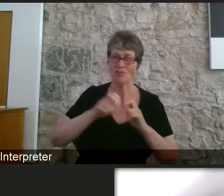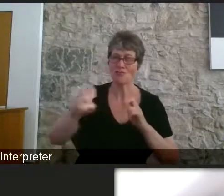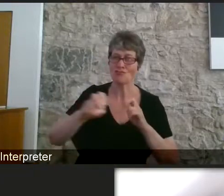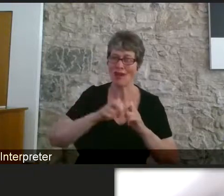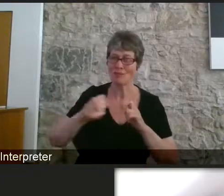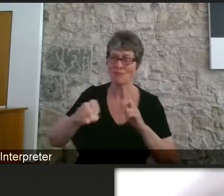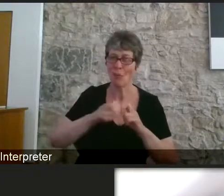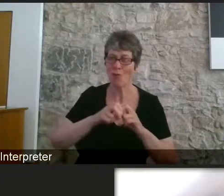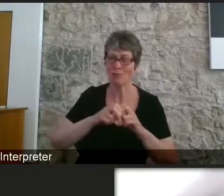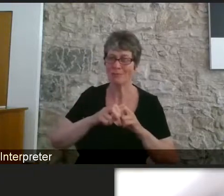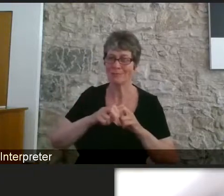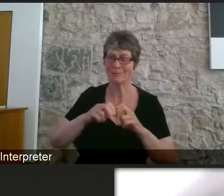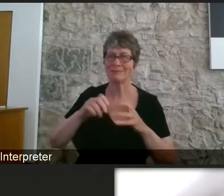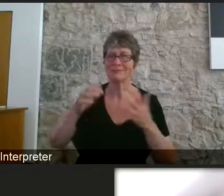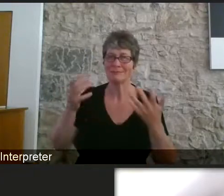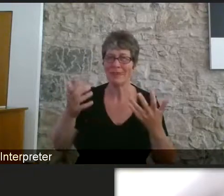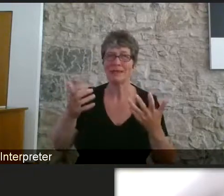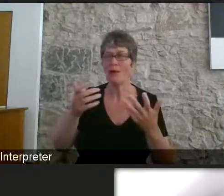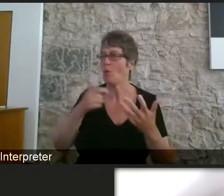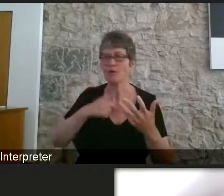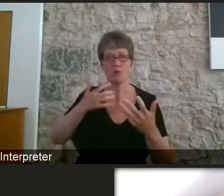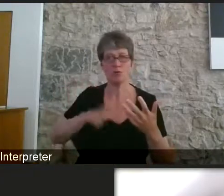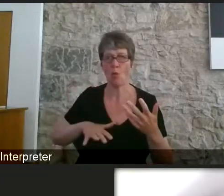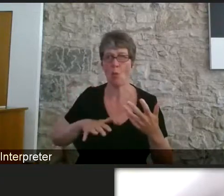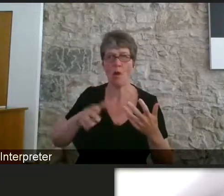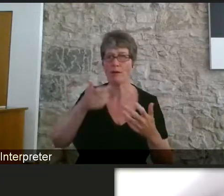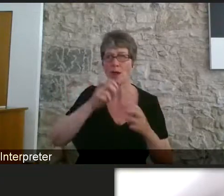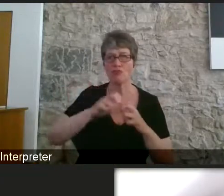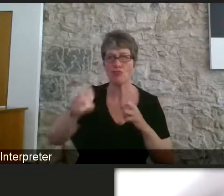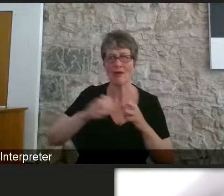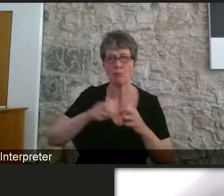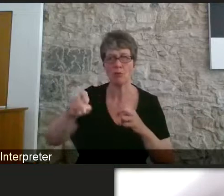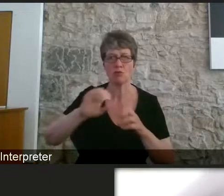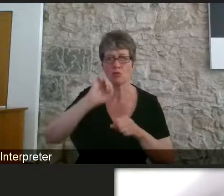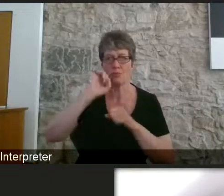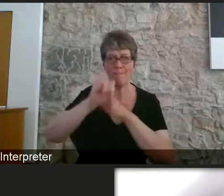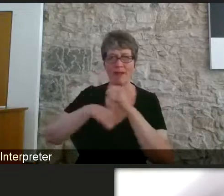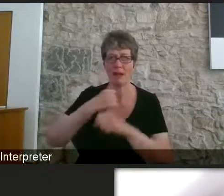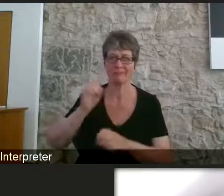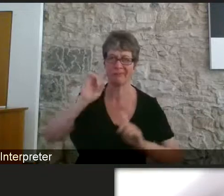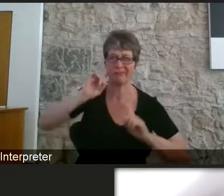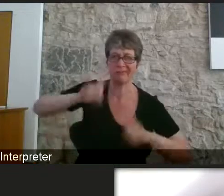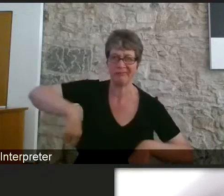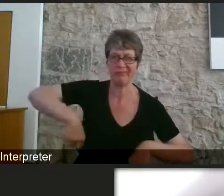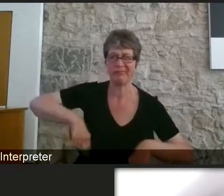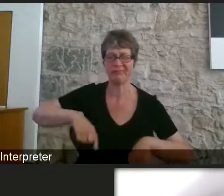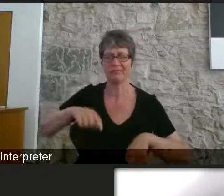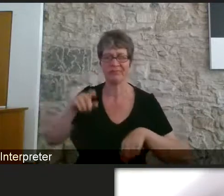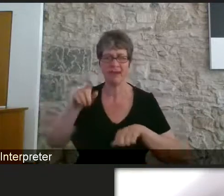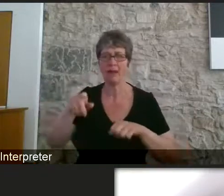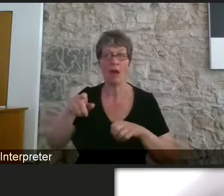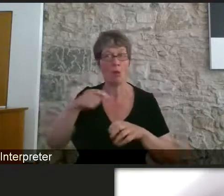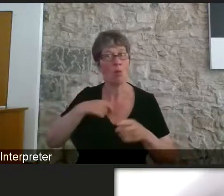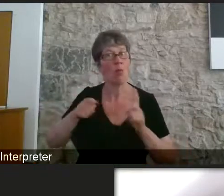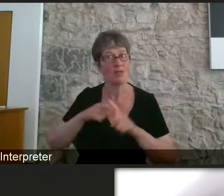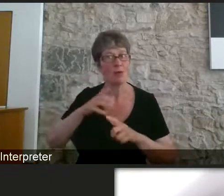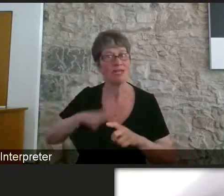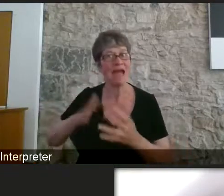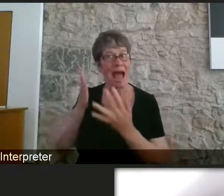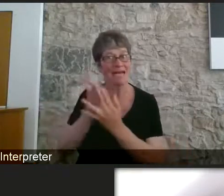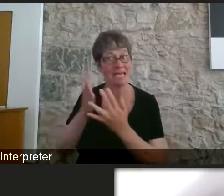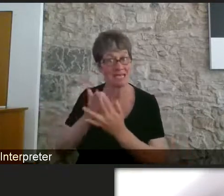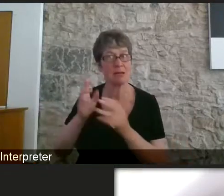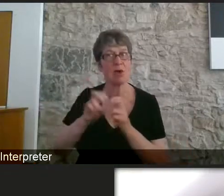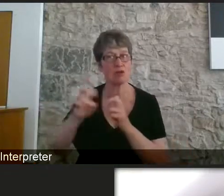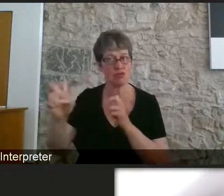accessible for disabled people because if it's an assumption that oh well every disabled person who's got a mobility disability, mobility